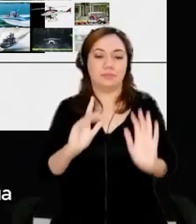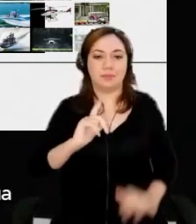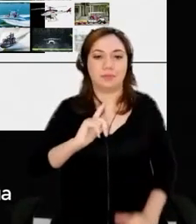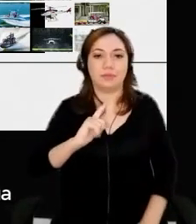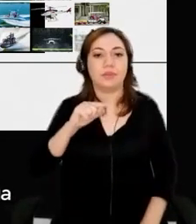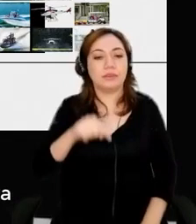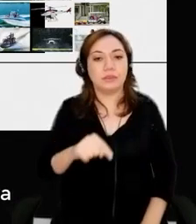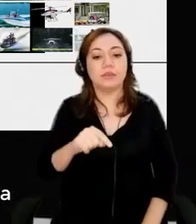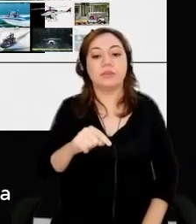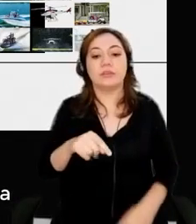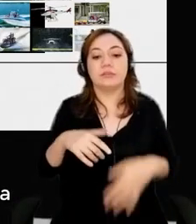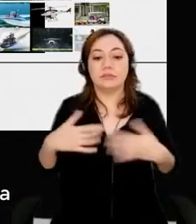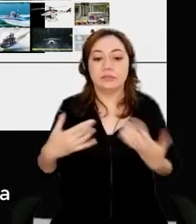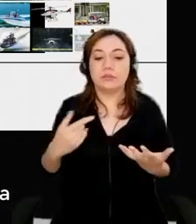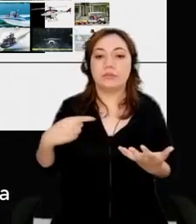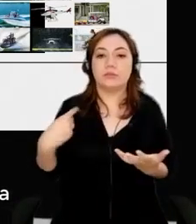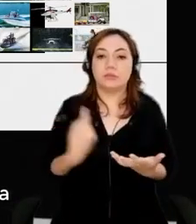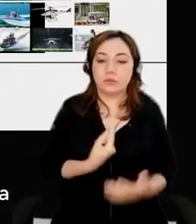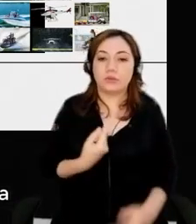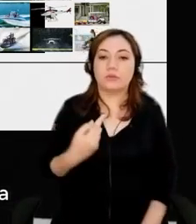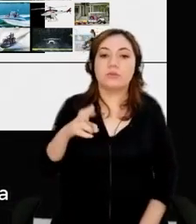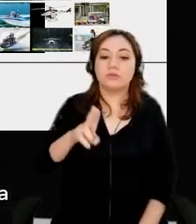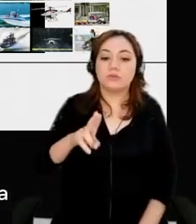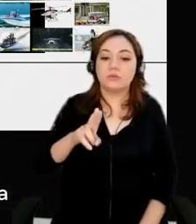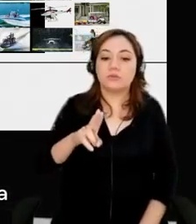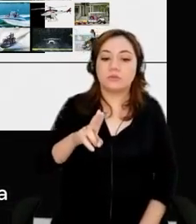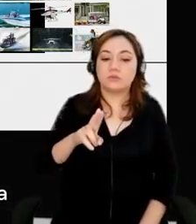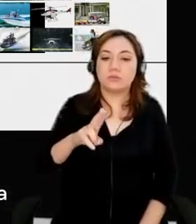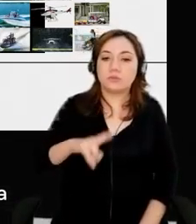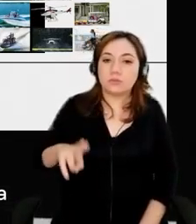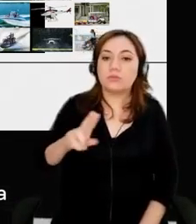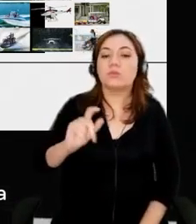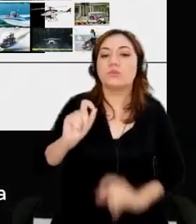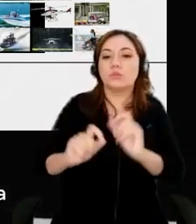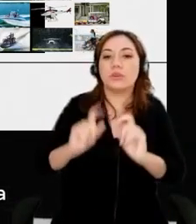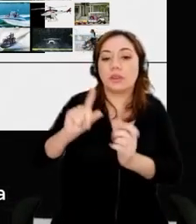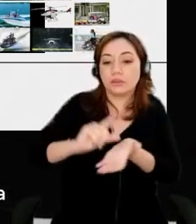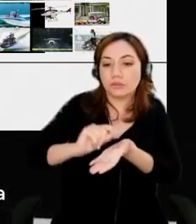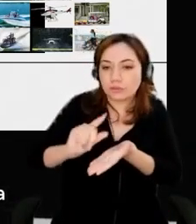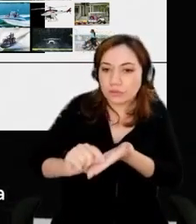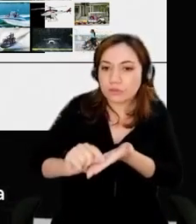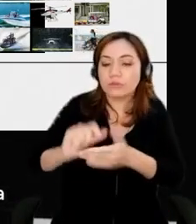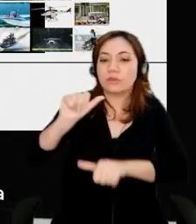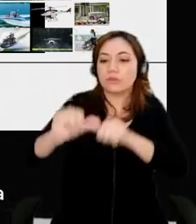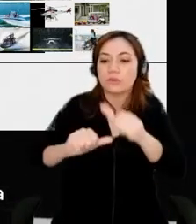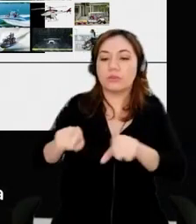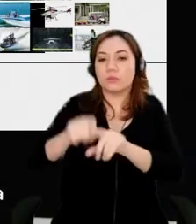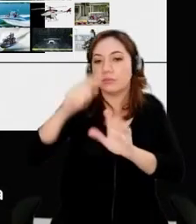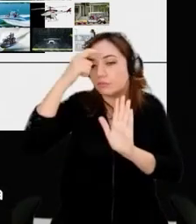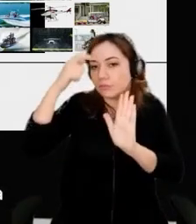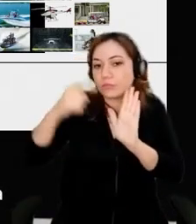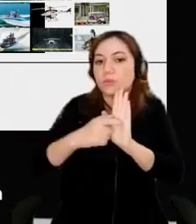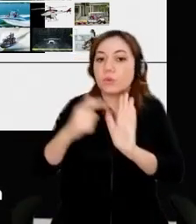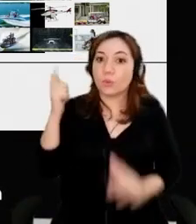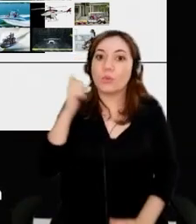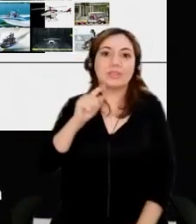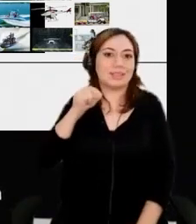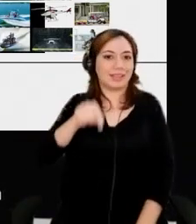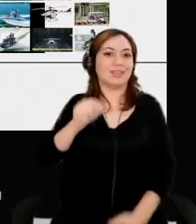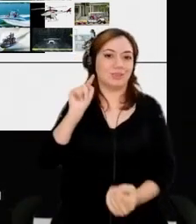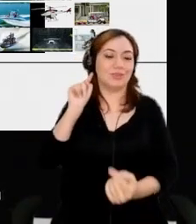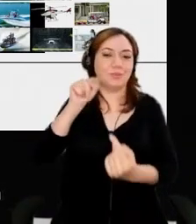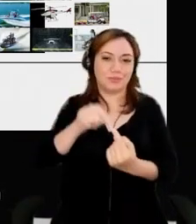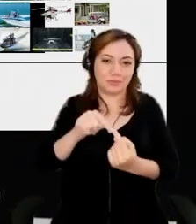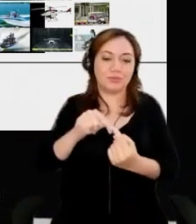we're using, we're delivering the digital transformation and artificial intelligence to accomplish that goal, and I'll talk about how we're